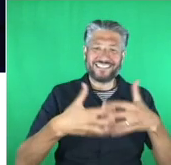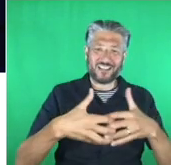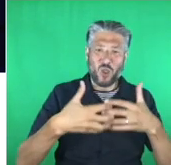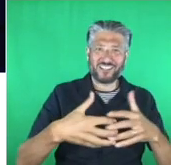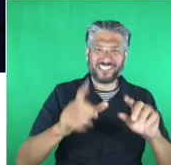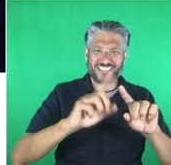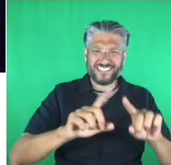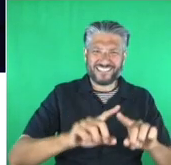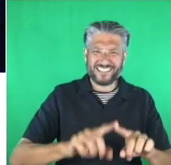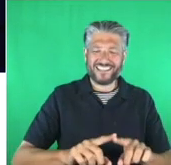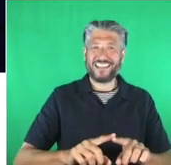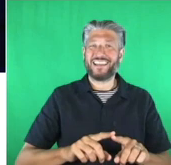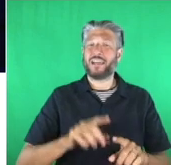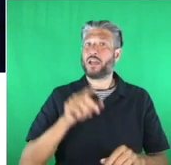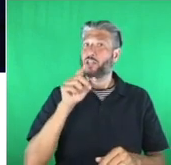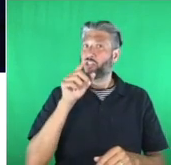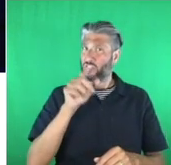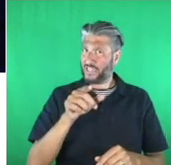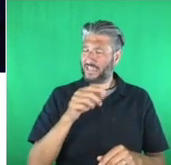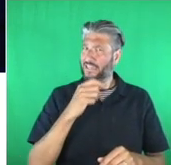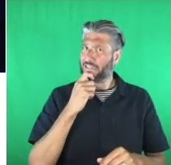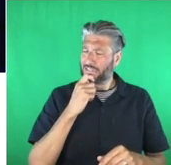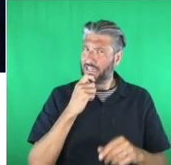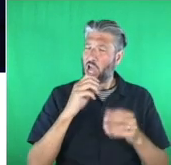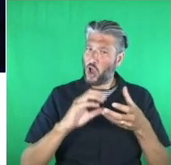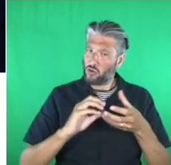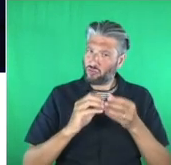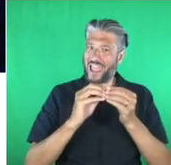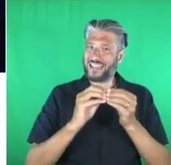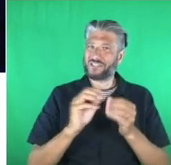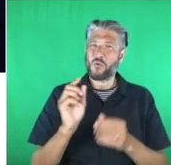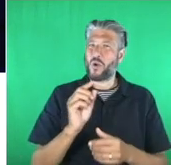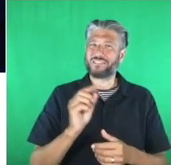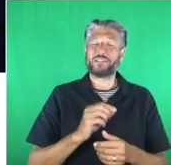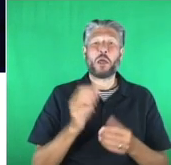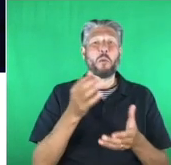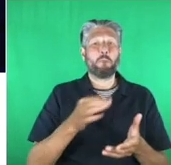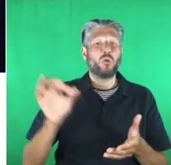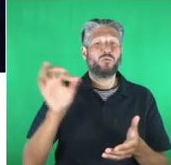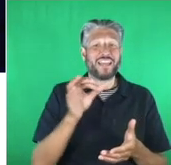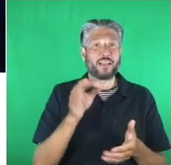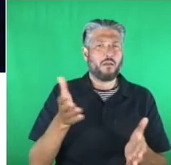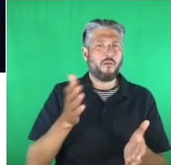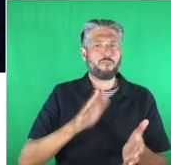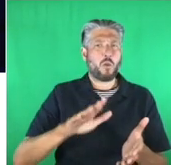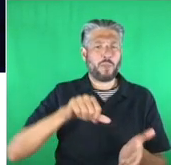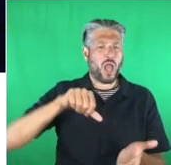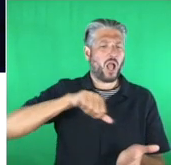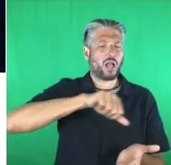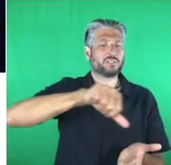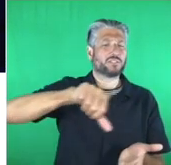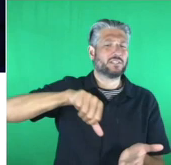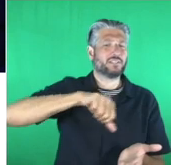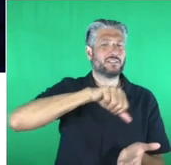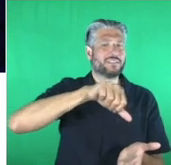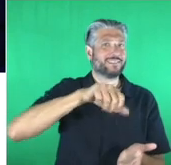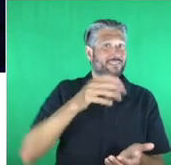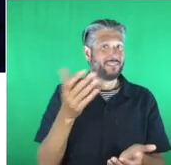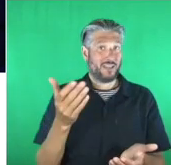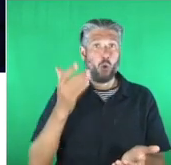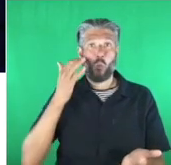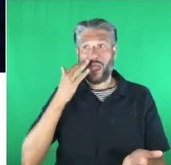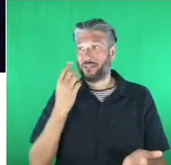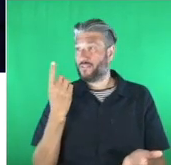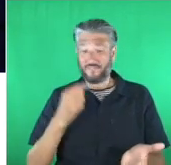custard which is custard that plays music when you put your finger in it and she demonstrated it live on stage and it just blew